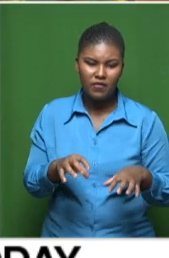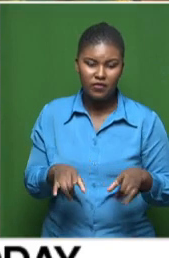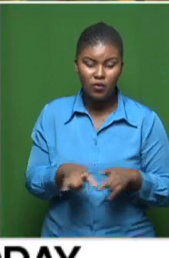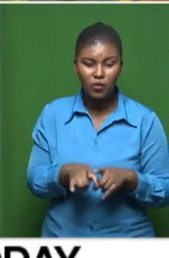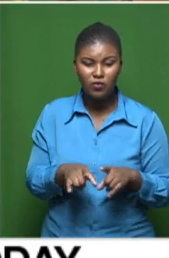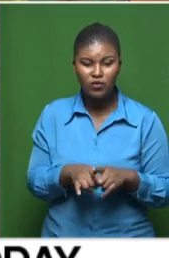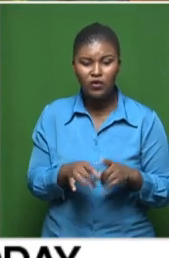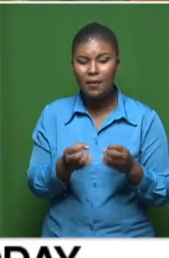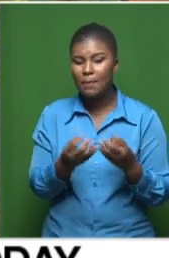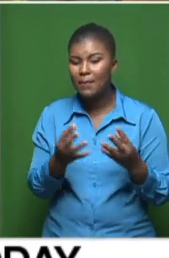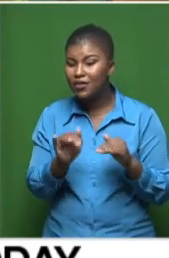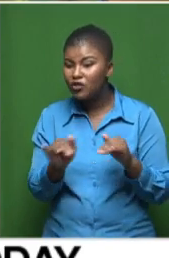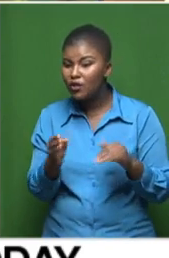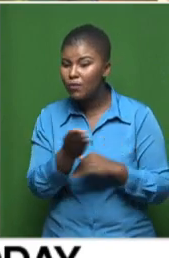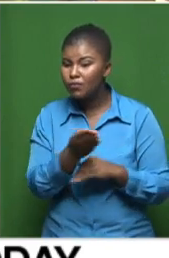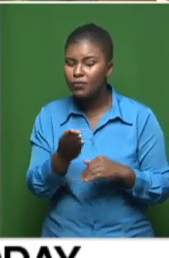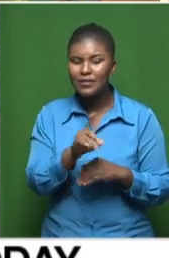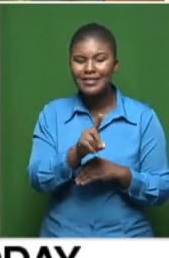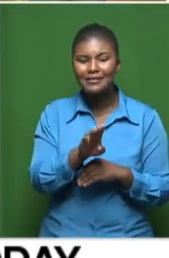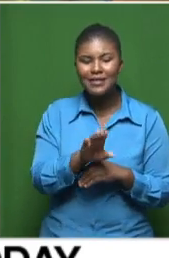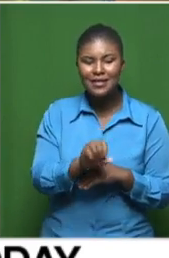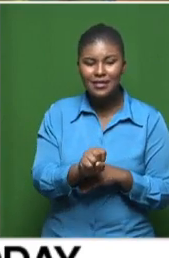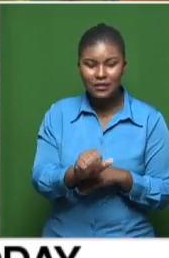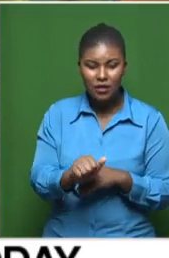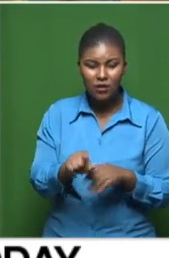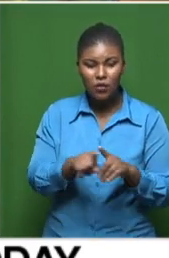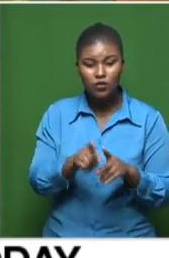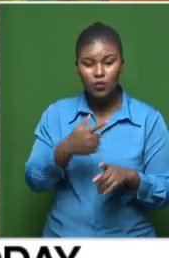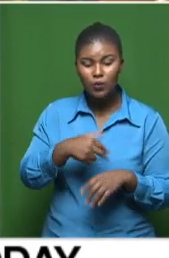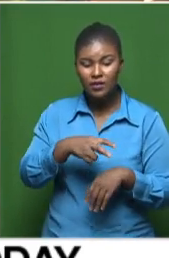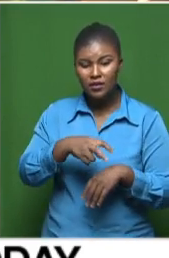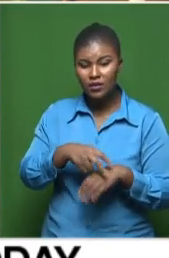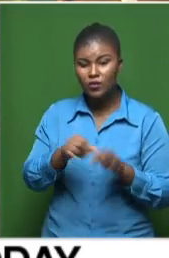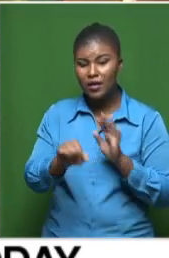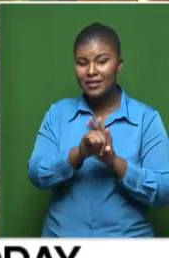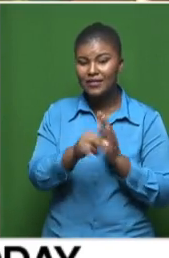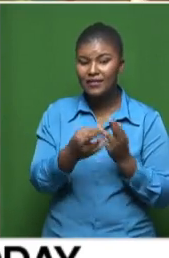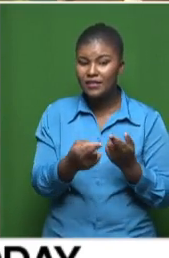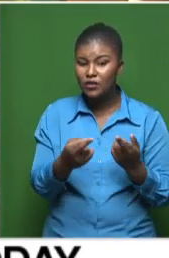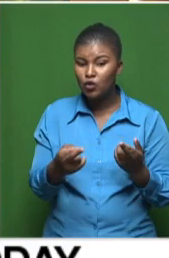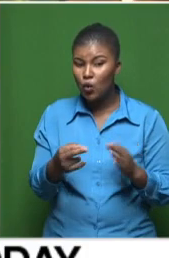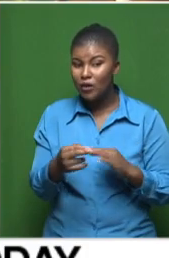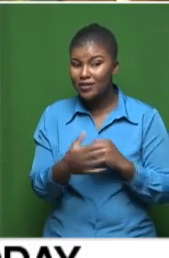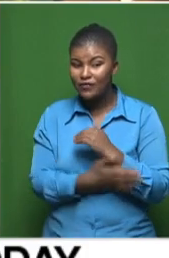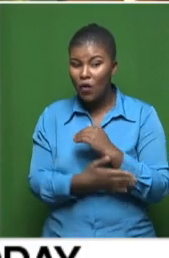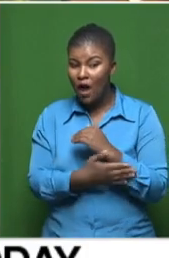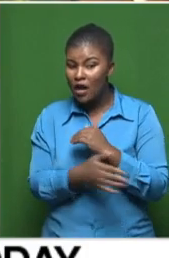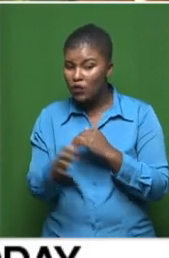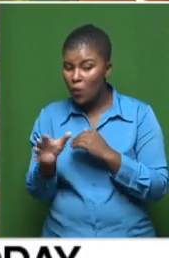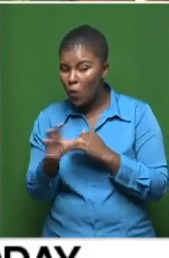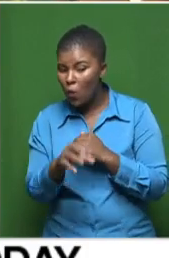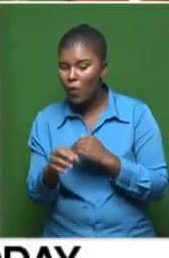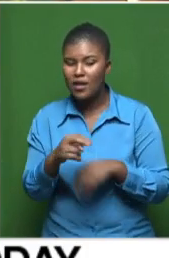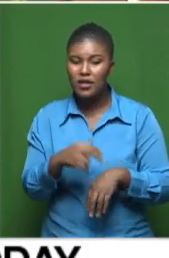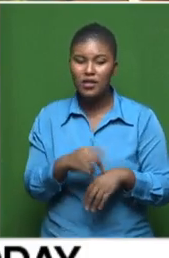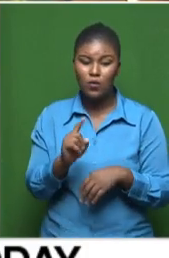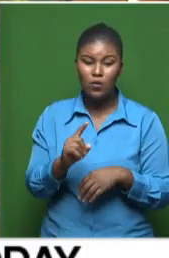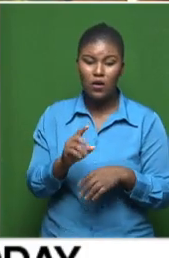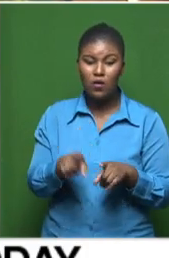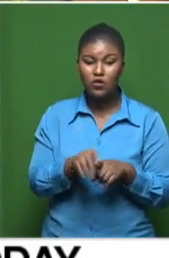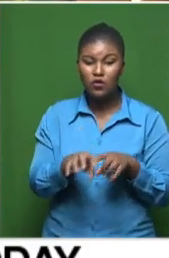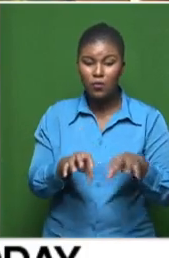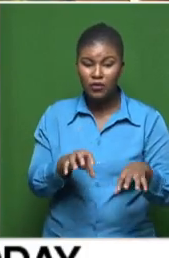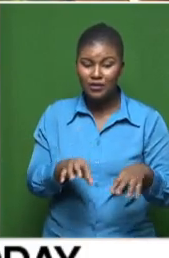So, that perhaps through your DBSA, we also identify resources nationally and help provinces to fast-track the